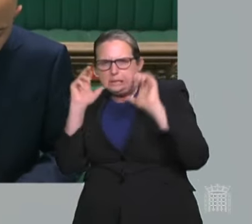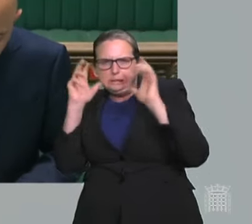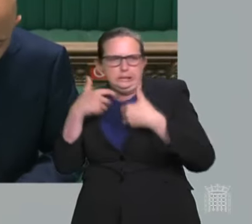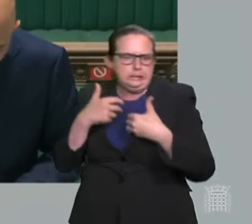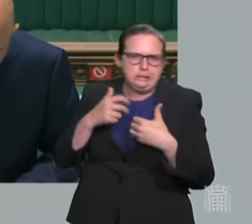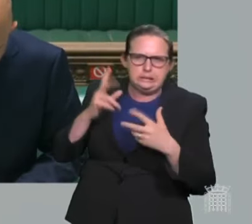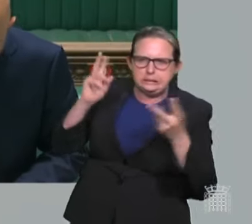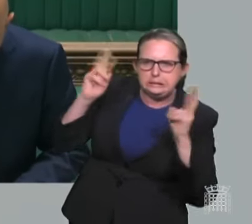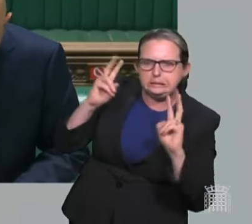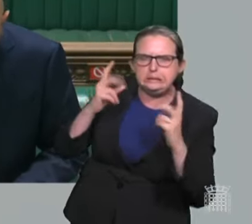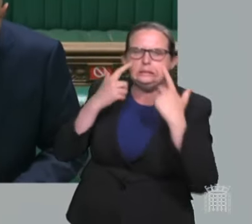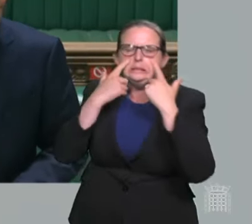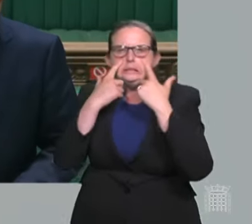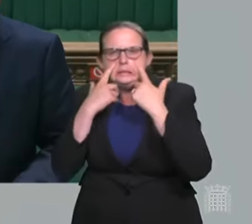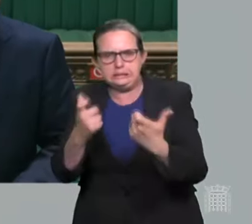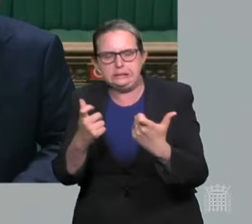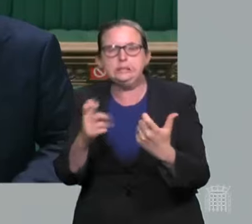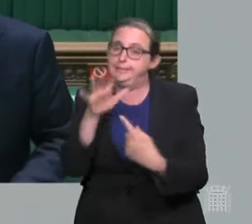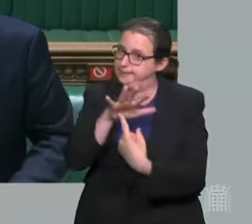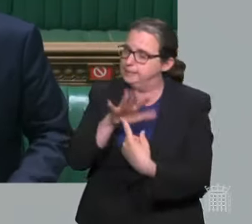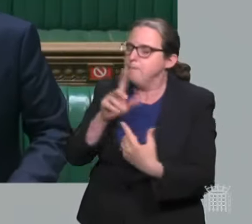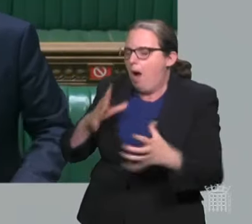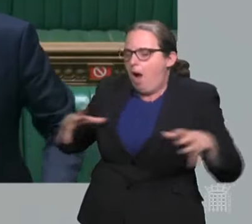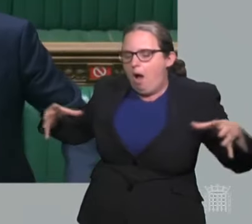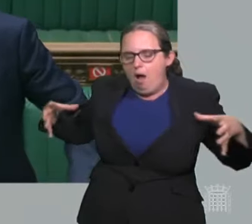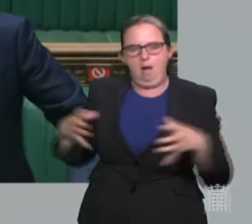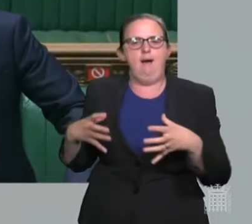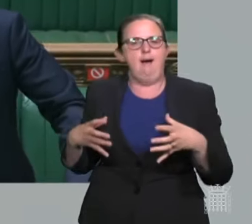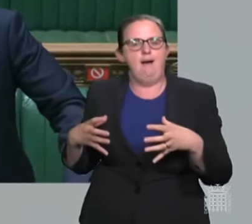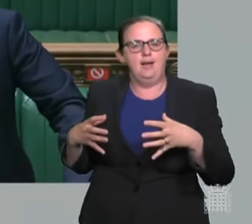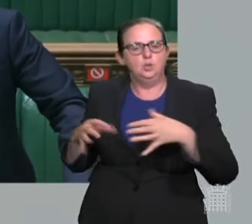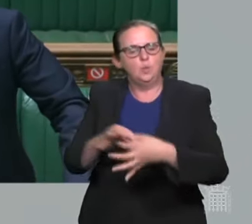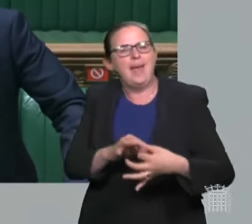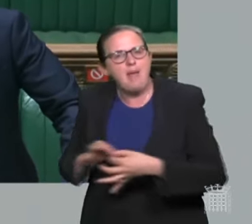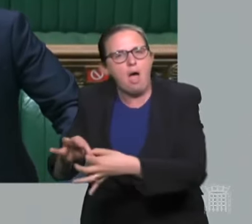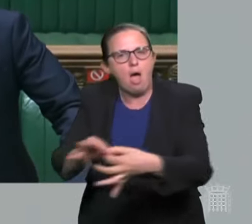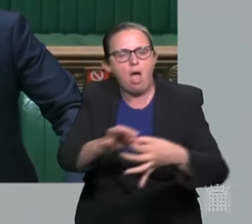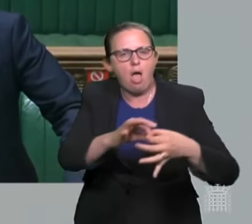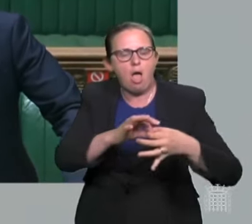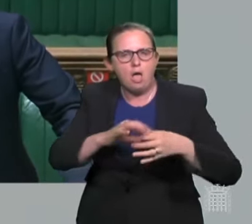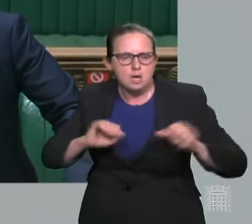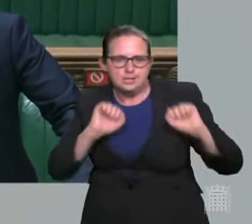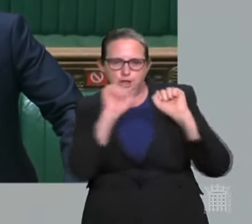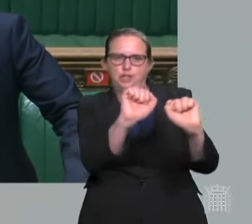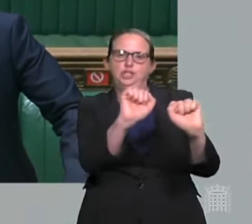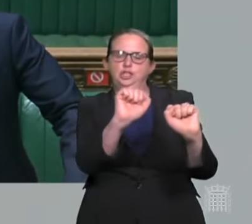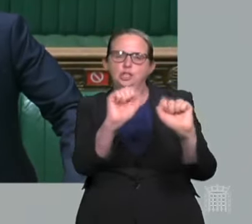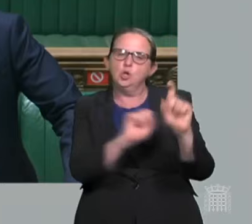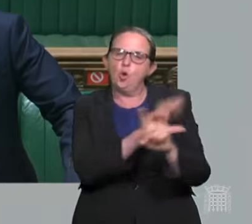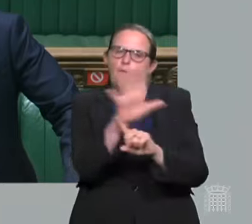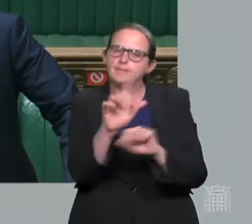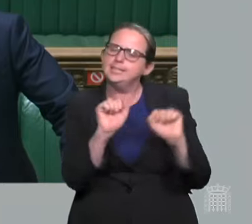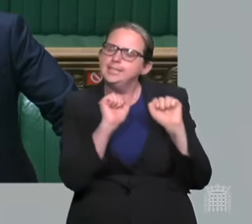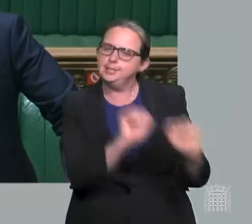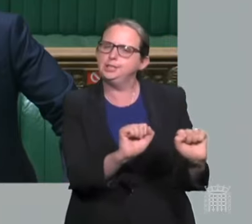But it is one that we will all take together, with a growing wall of defence against this virus, a wall that